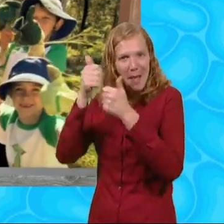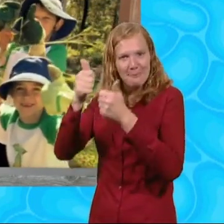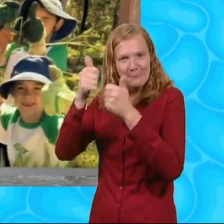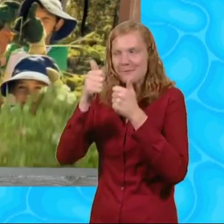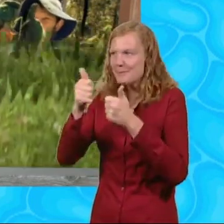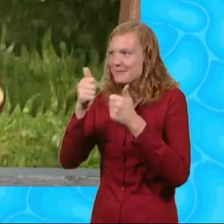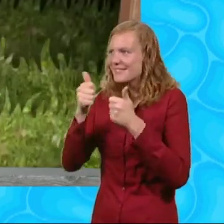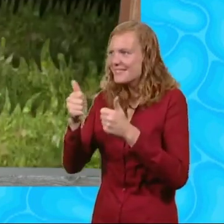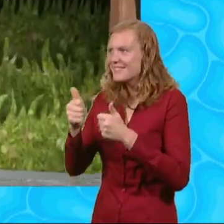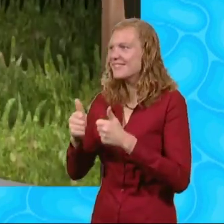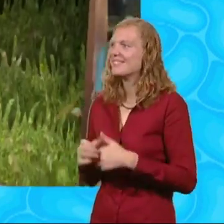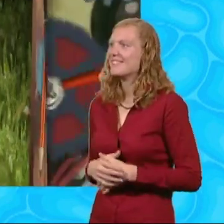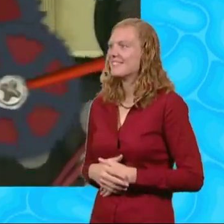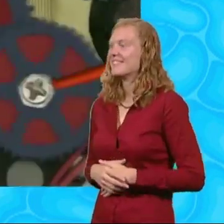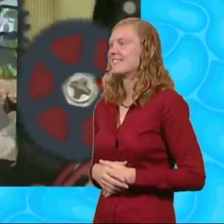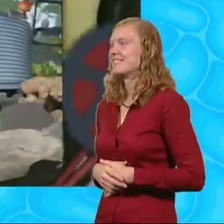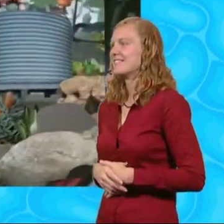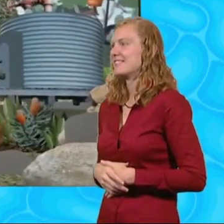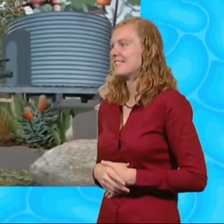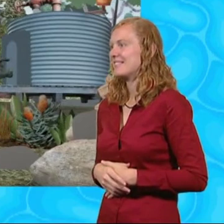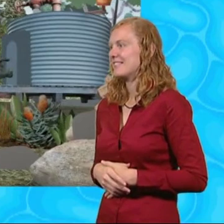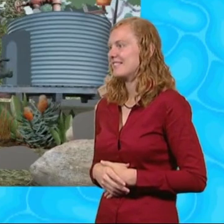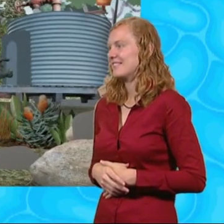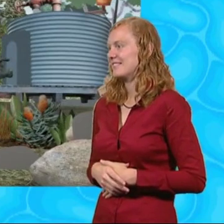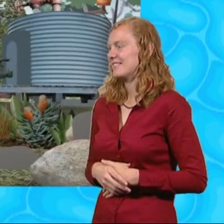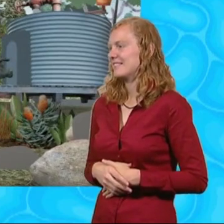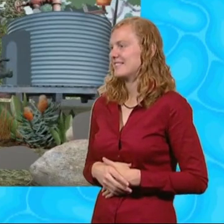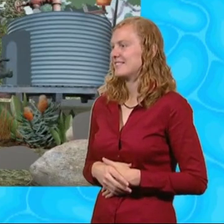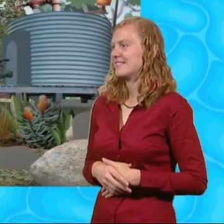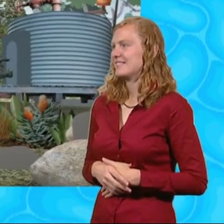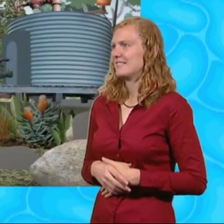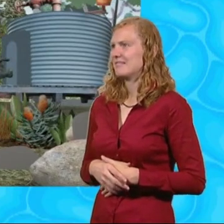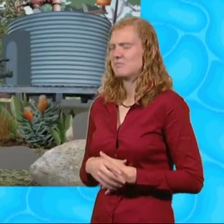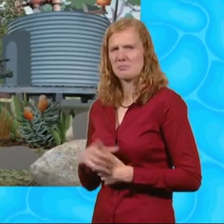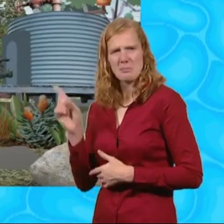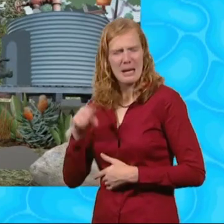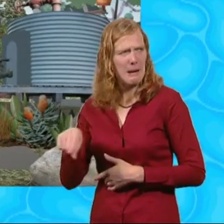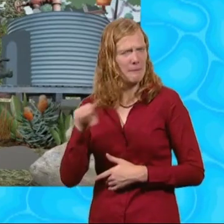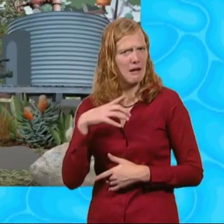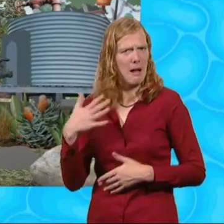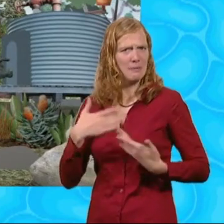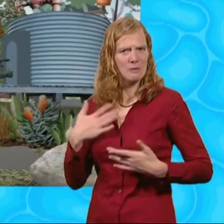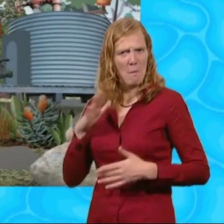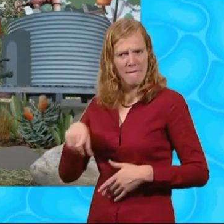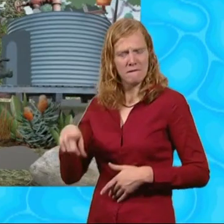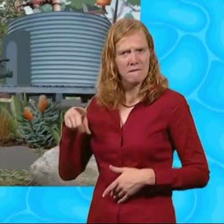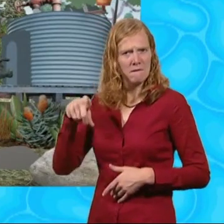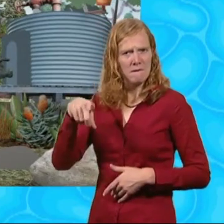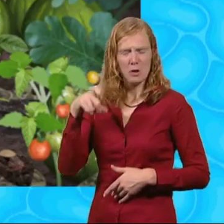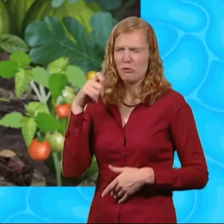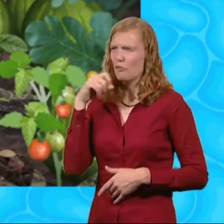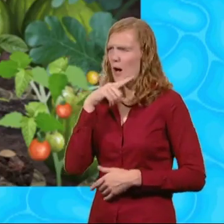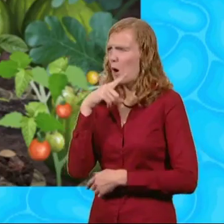Thanks, green thumbs! Uh-oh. Sounds like people are still upset with Grubby.